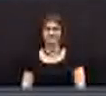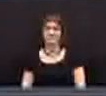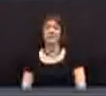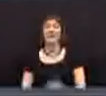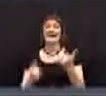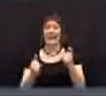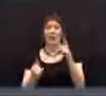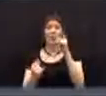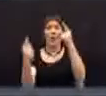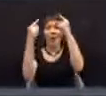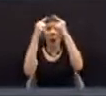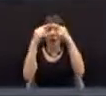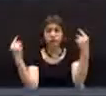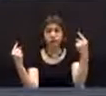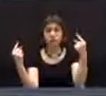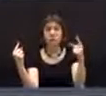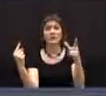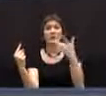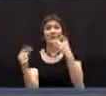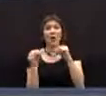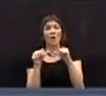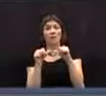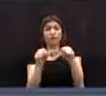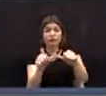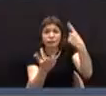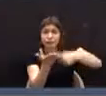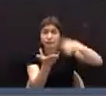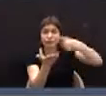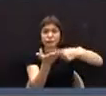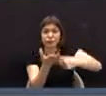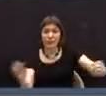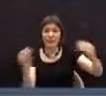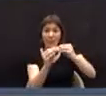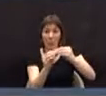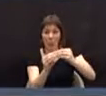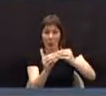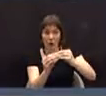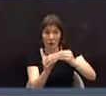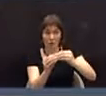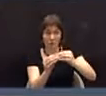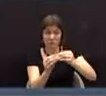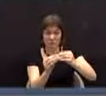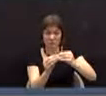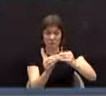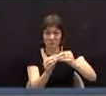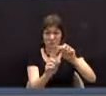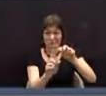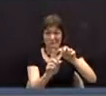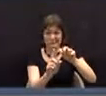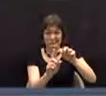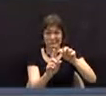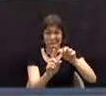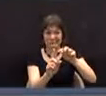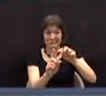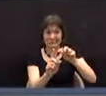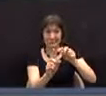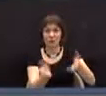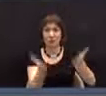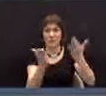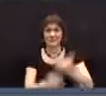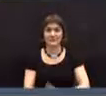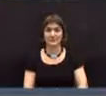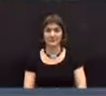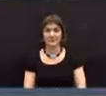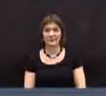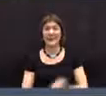All those opposed to suspending debate, please